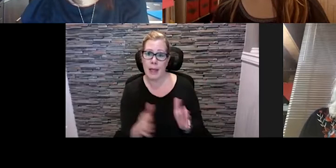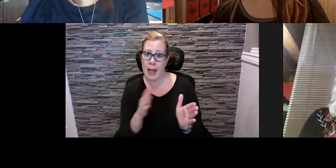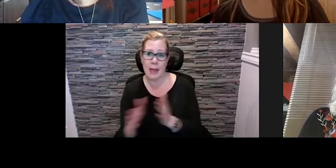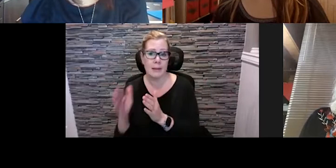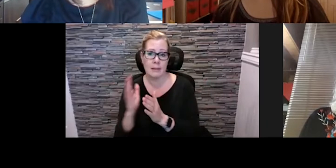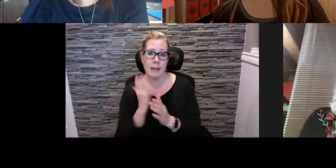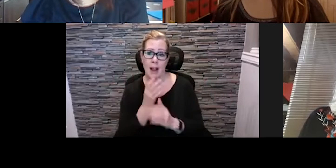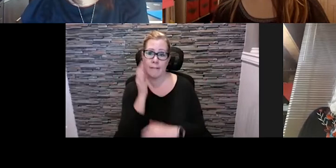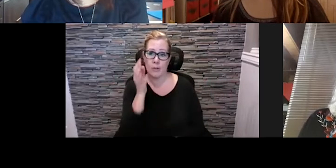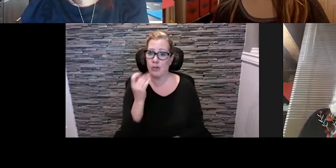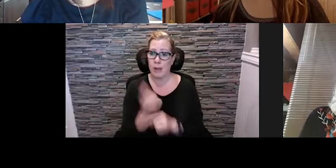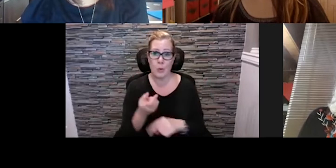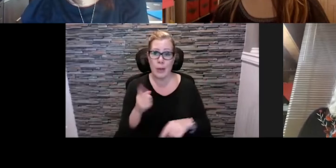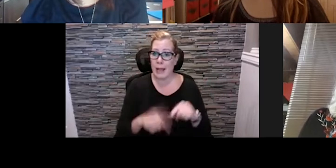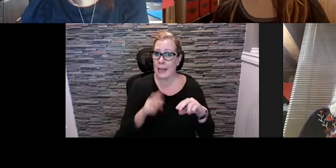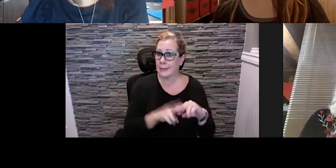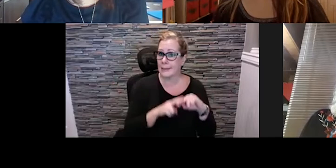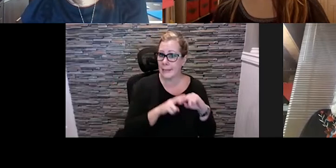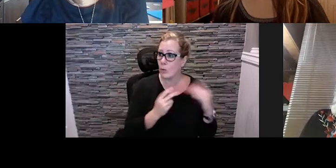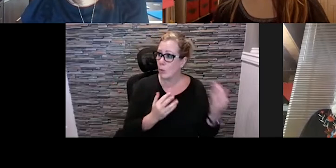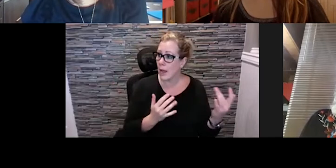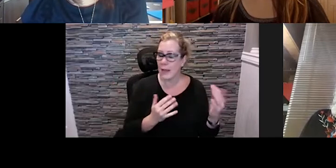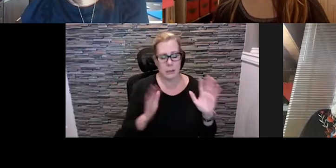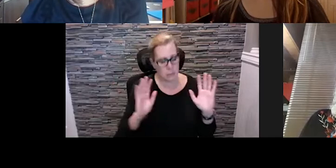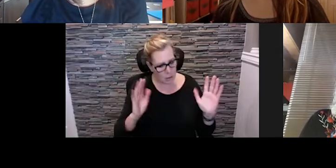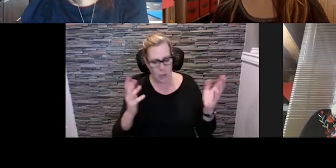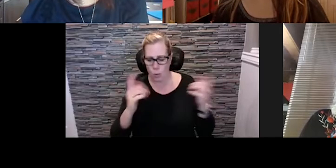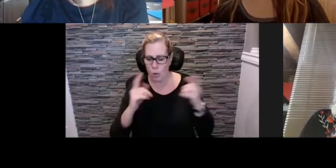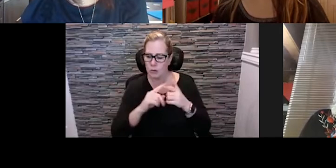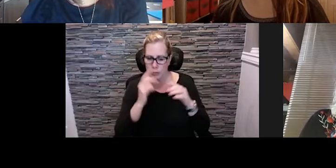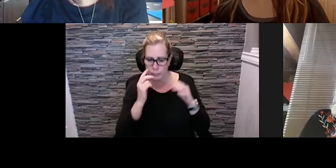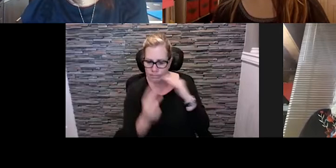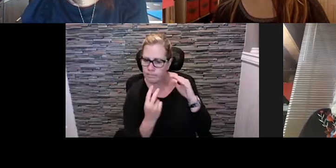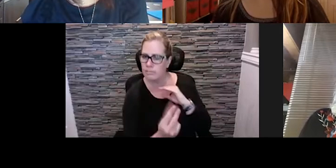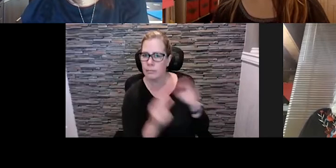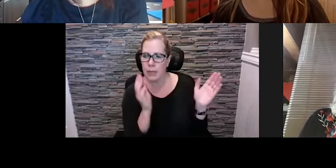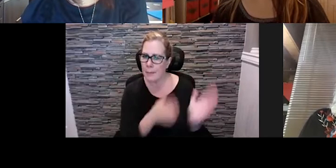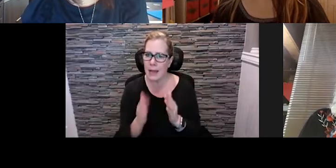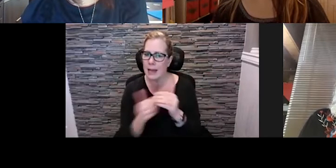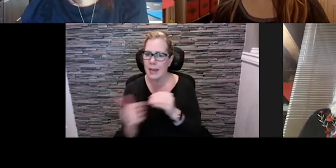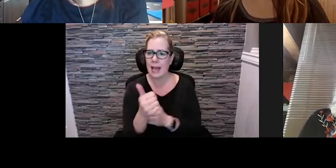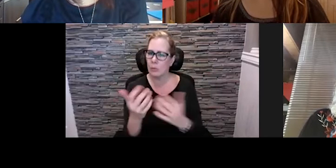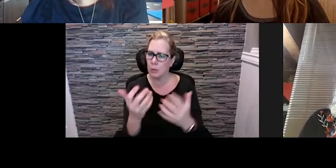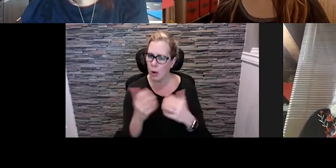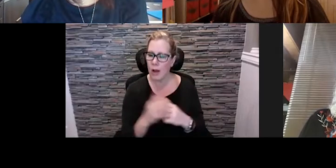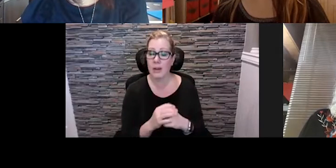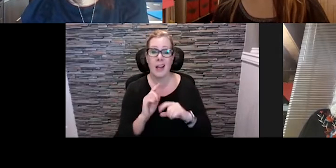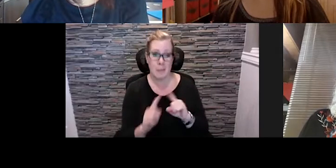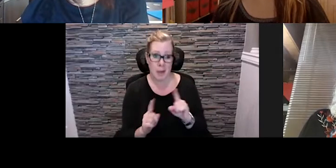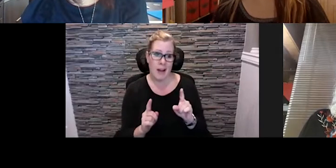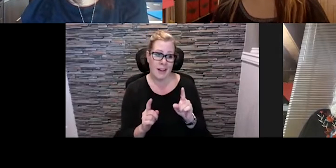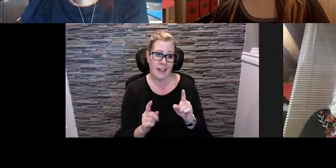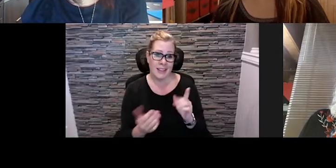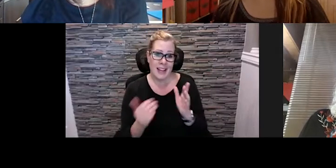future look like because we can't sit and wait for things to happen we want to try and be in a situation where we're looking ahead. Again, to Patty's note the